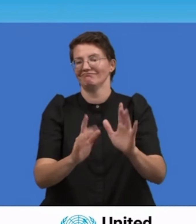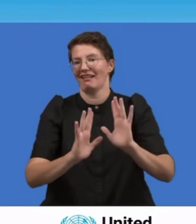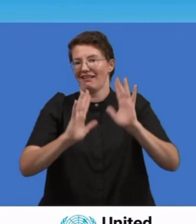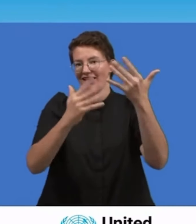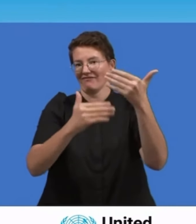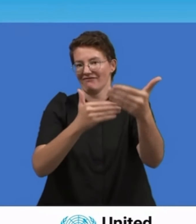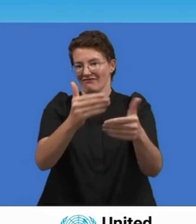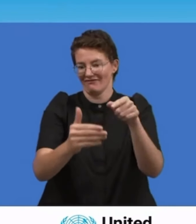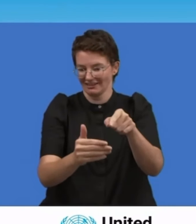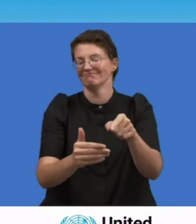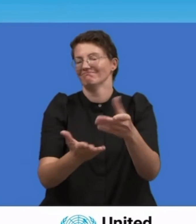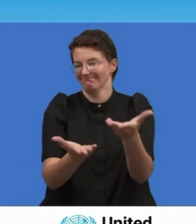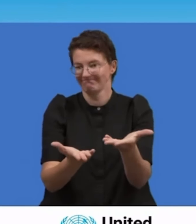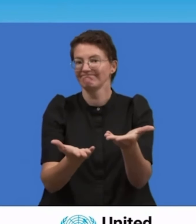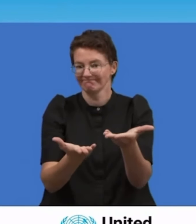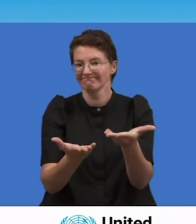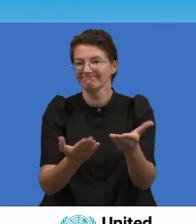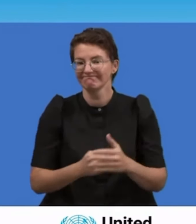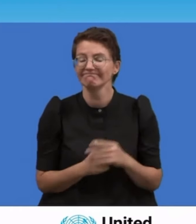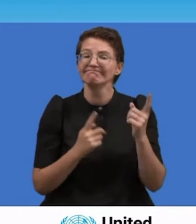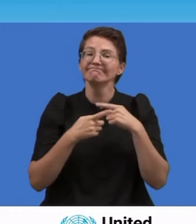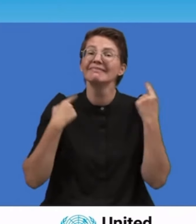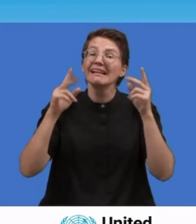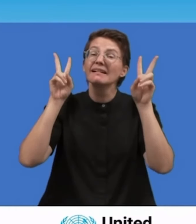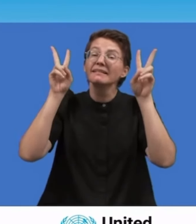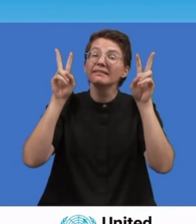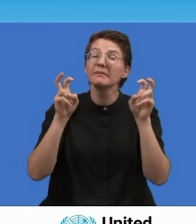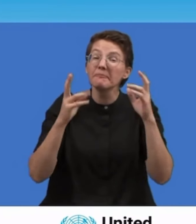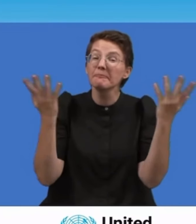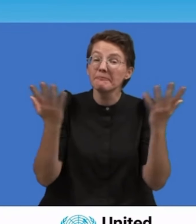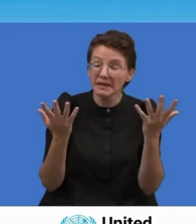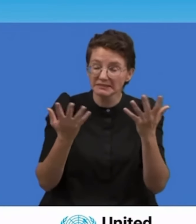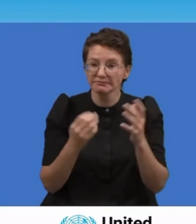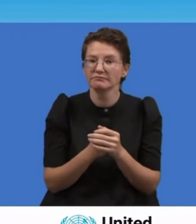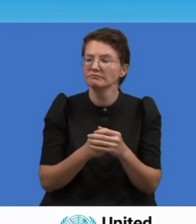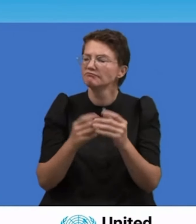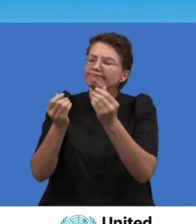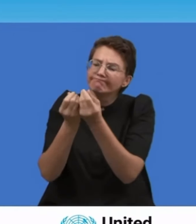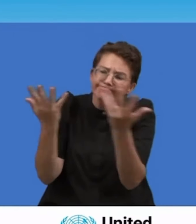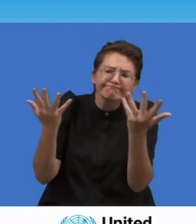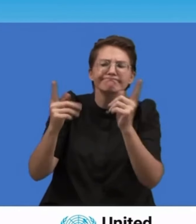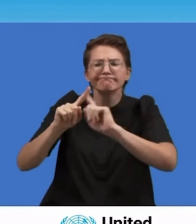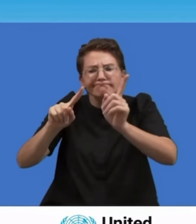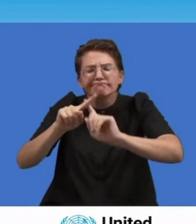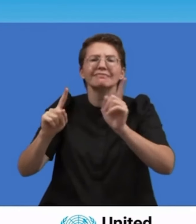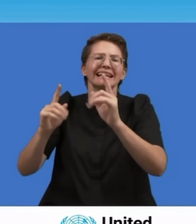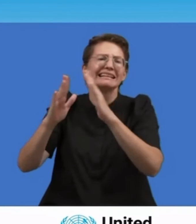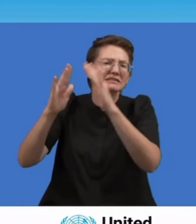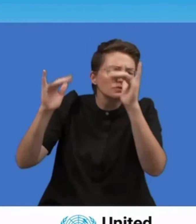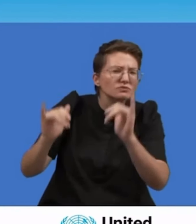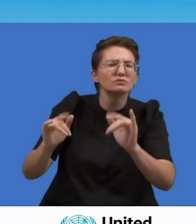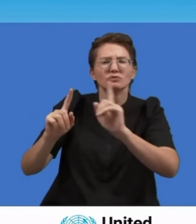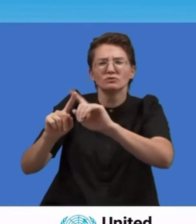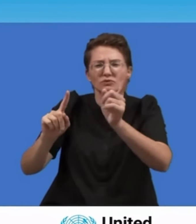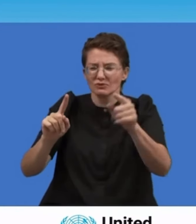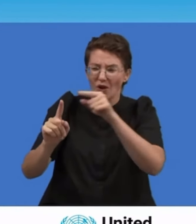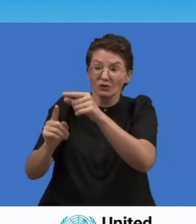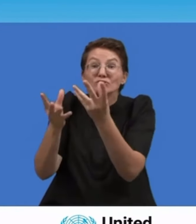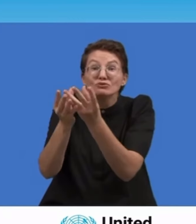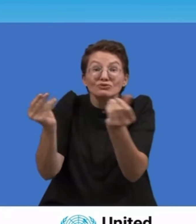extremism, these are not local problems. They are global and demand global solutions.